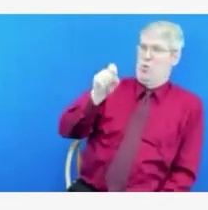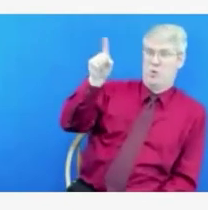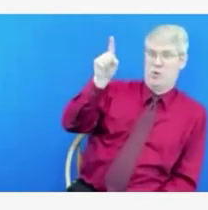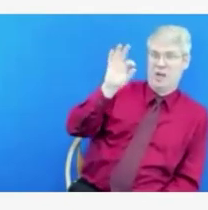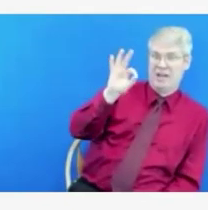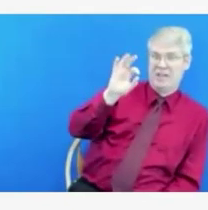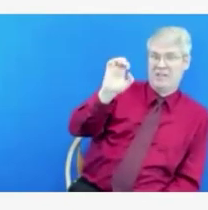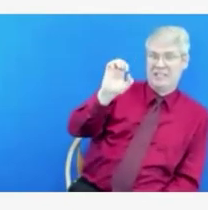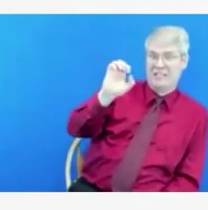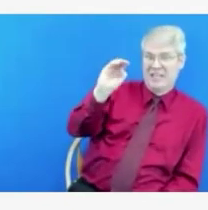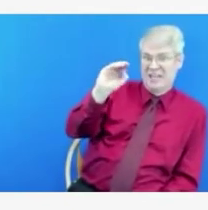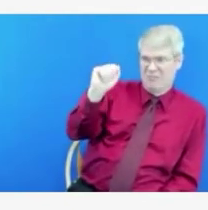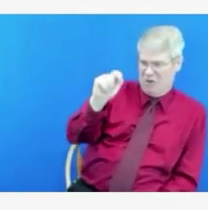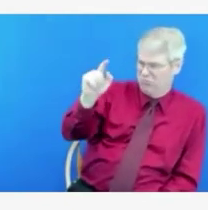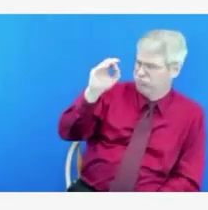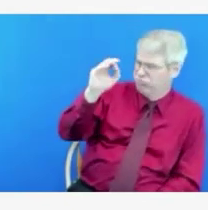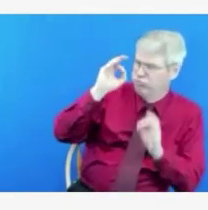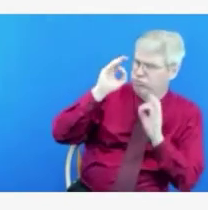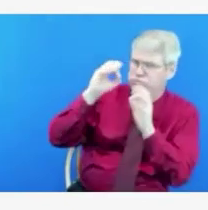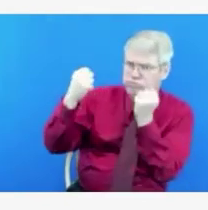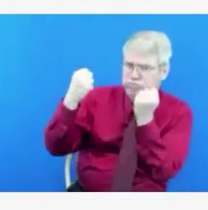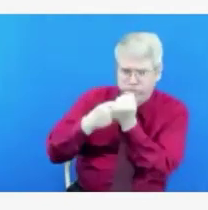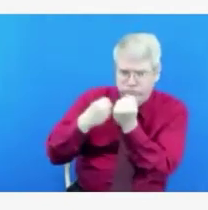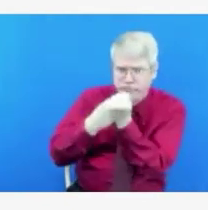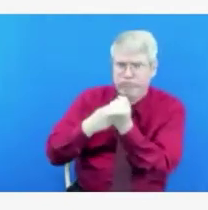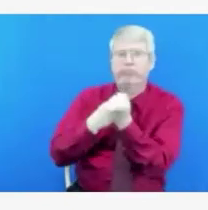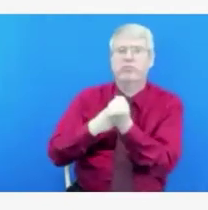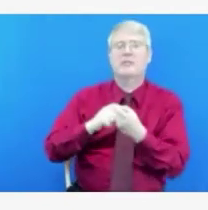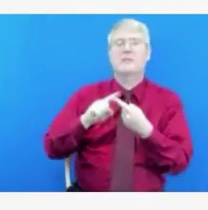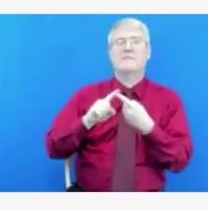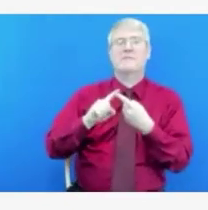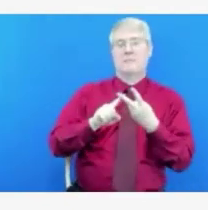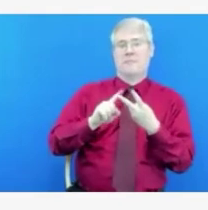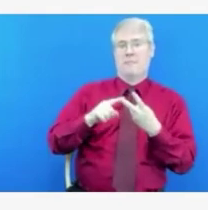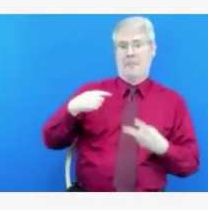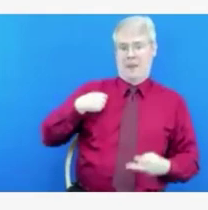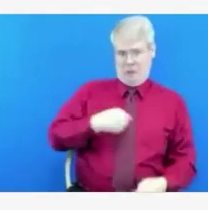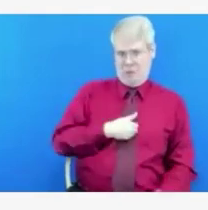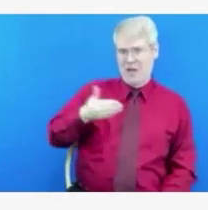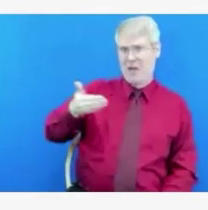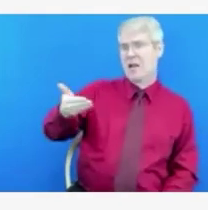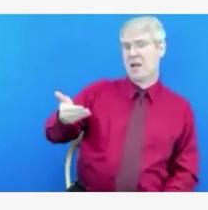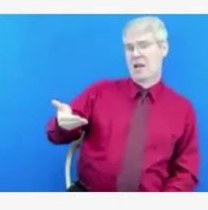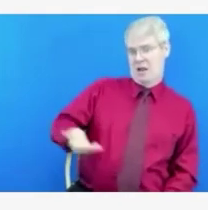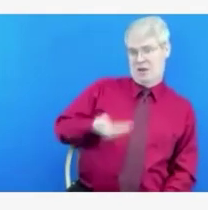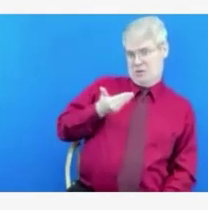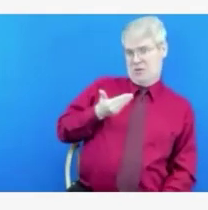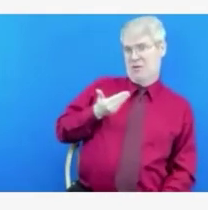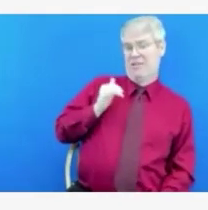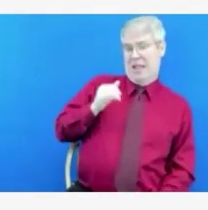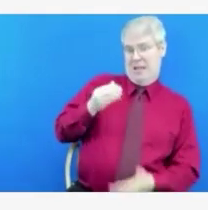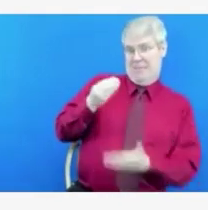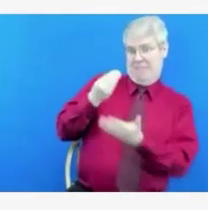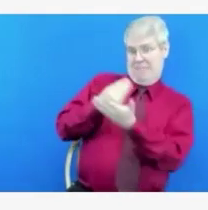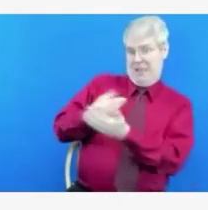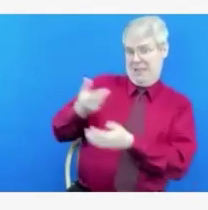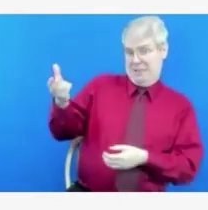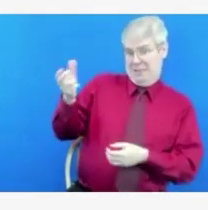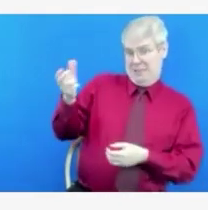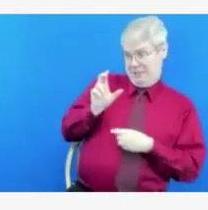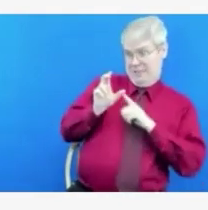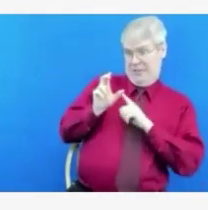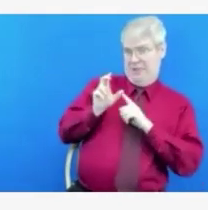hire through the additional subsidies, because as everyone knows, there's demand across the entire United States. And so traveler